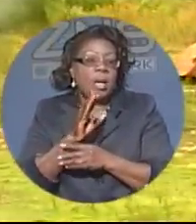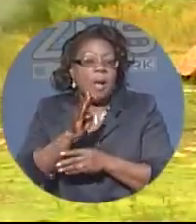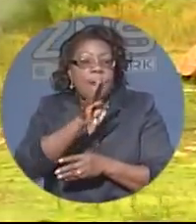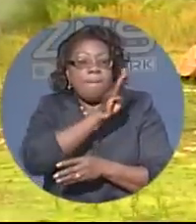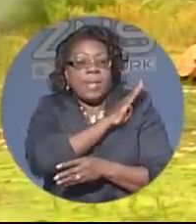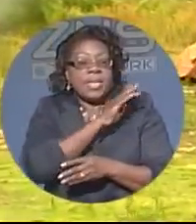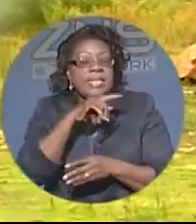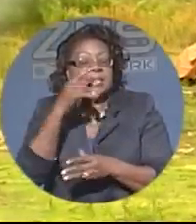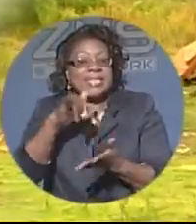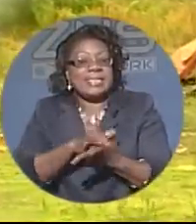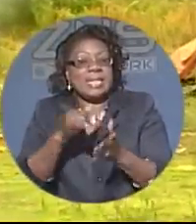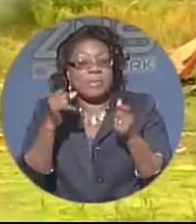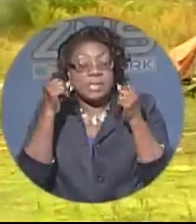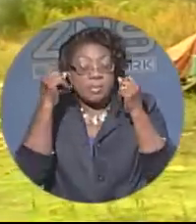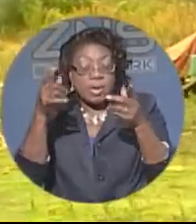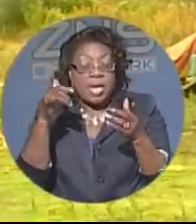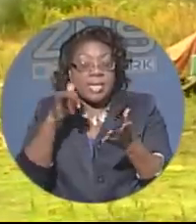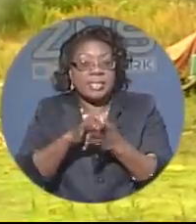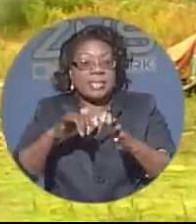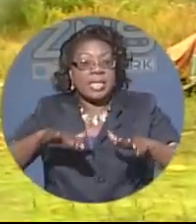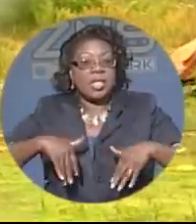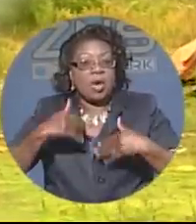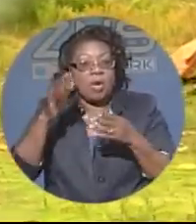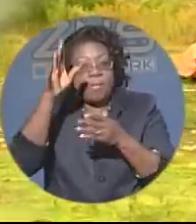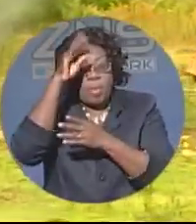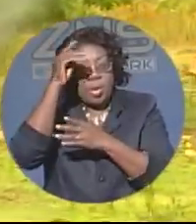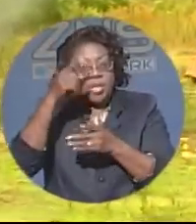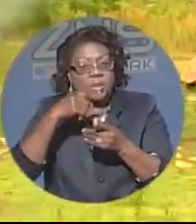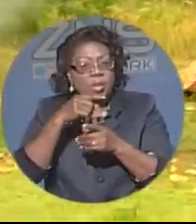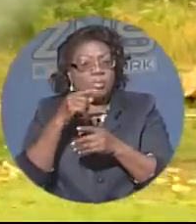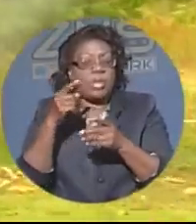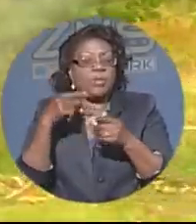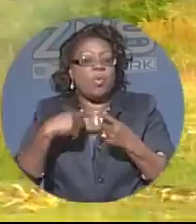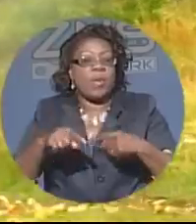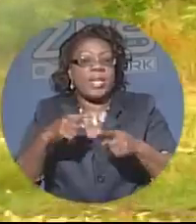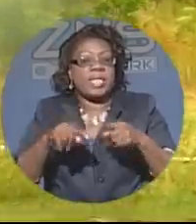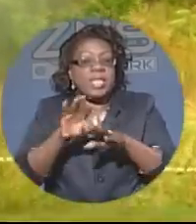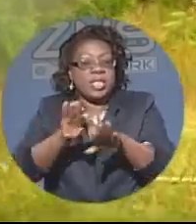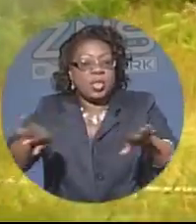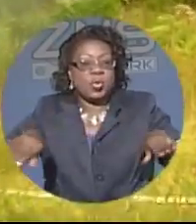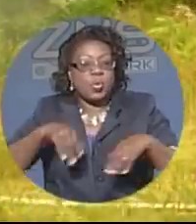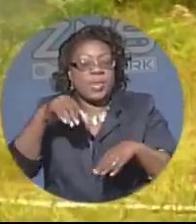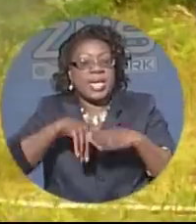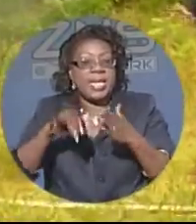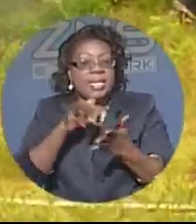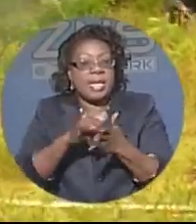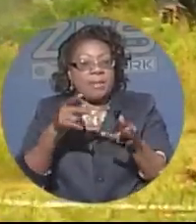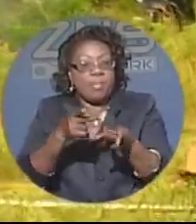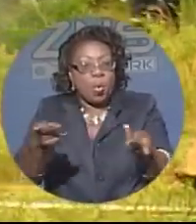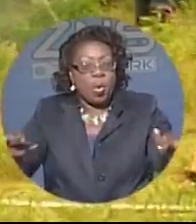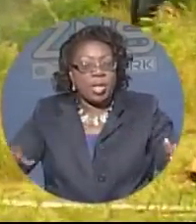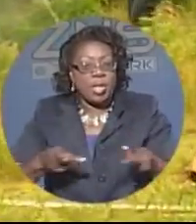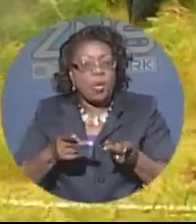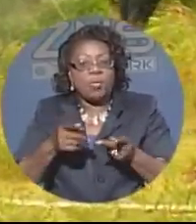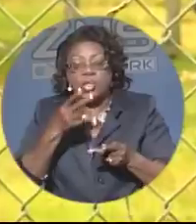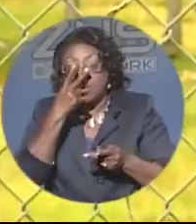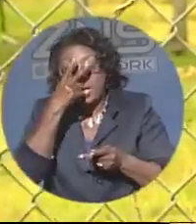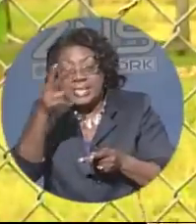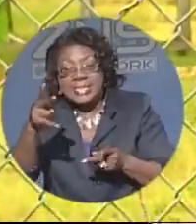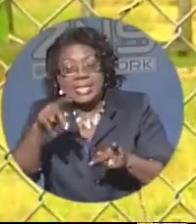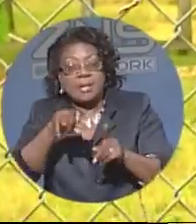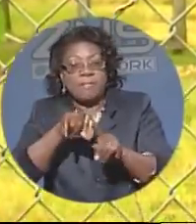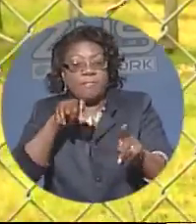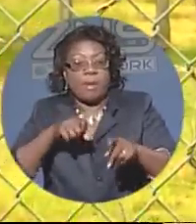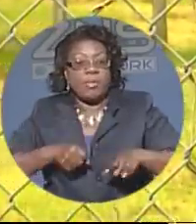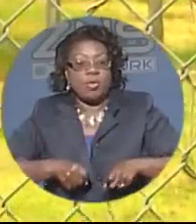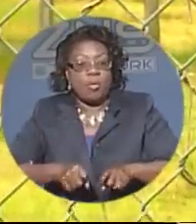surprised to find out that youngsters actually went swimming in the pond which is not visible from the road. We